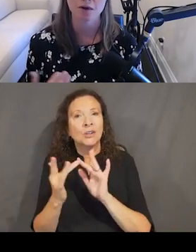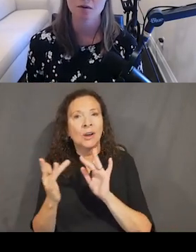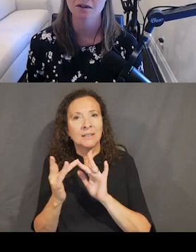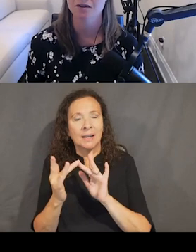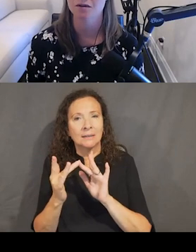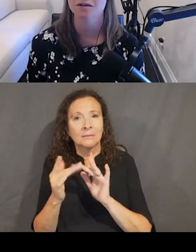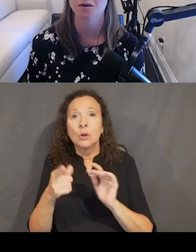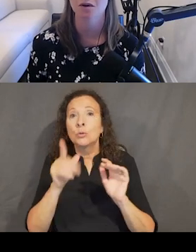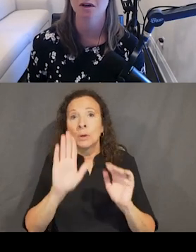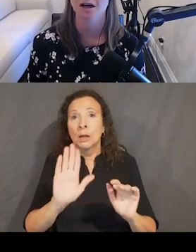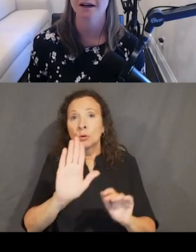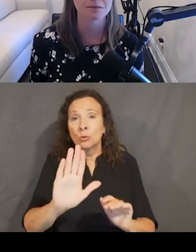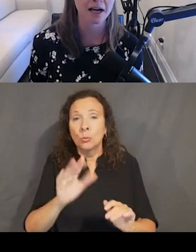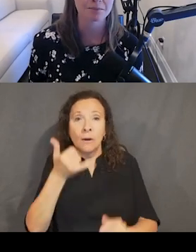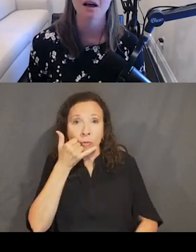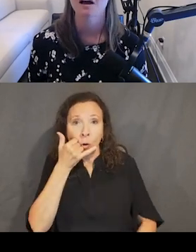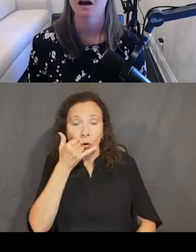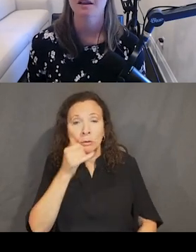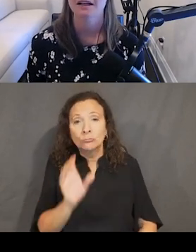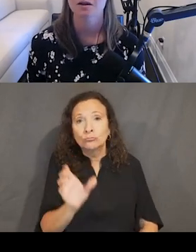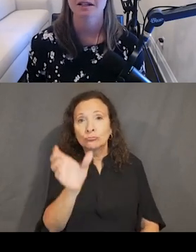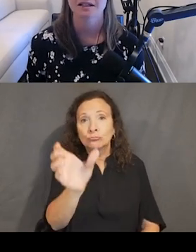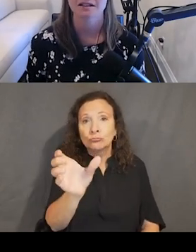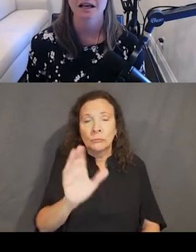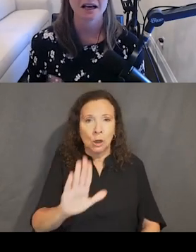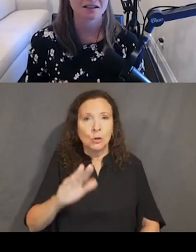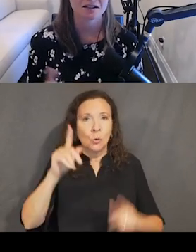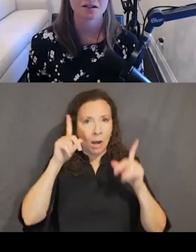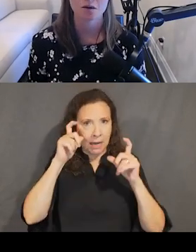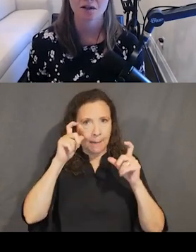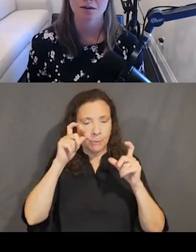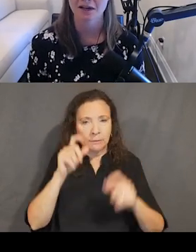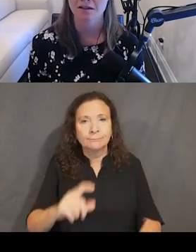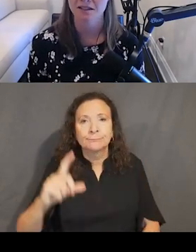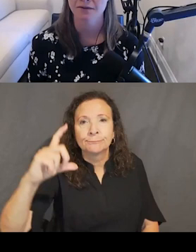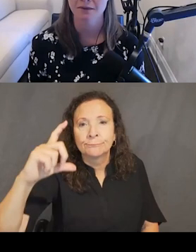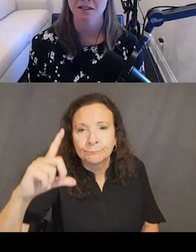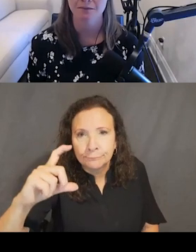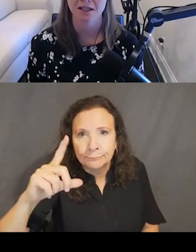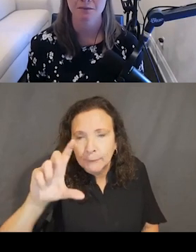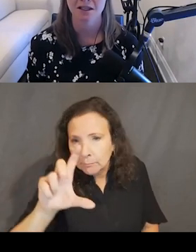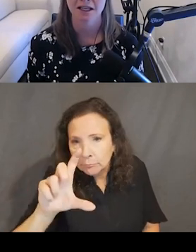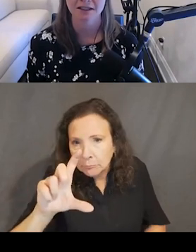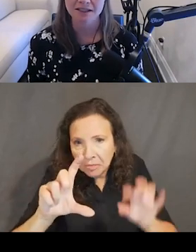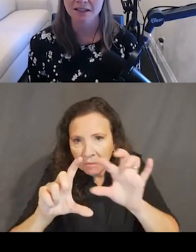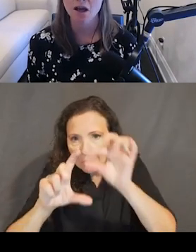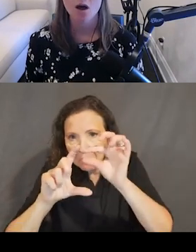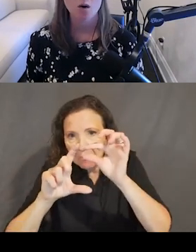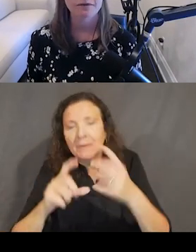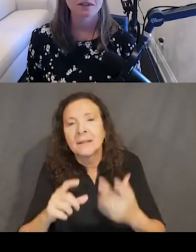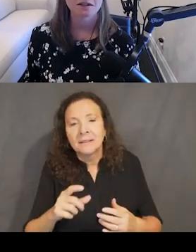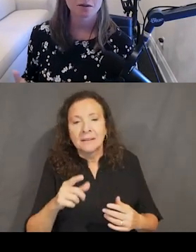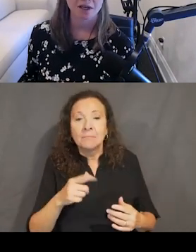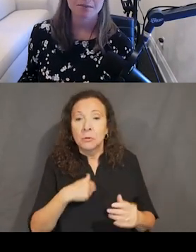hold up your phone, use your camera app, that's a way to access this QR code, my contact information, like my email and LinkedIn.